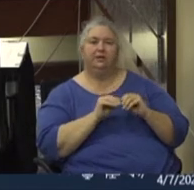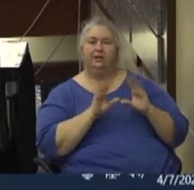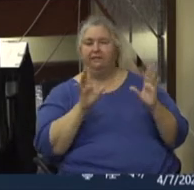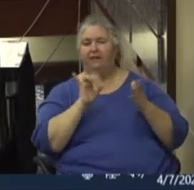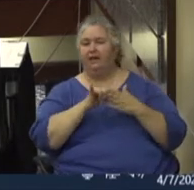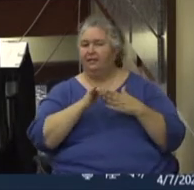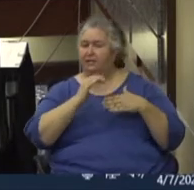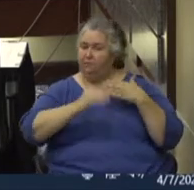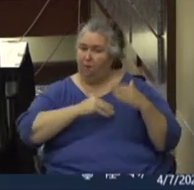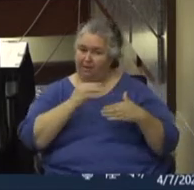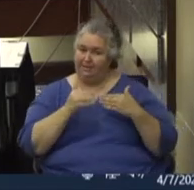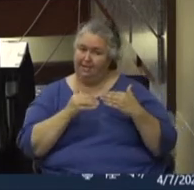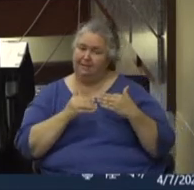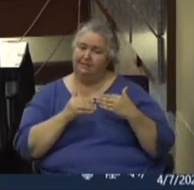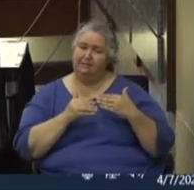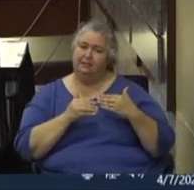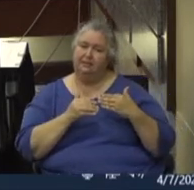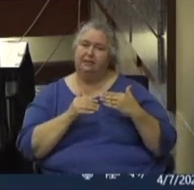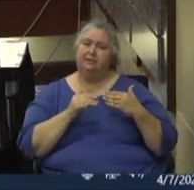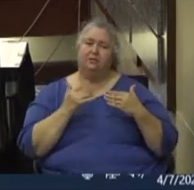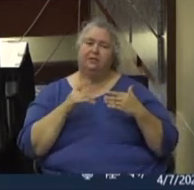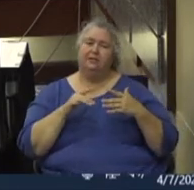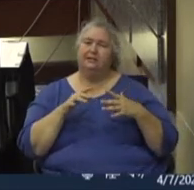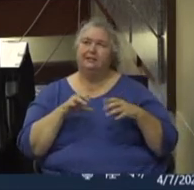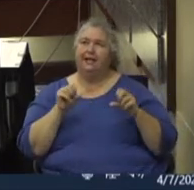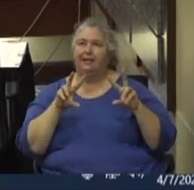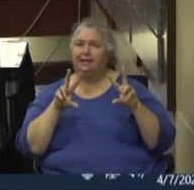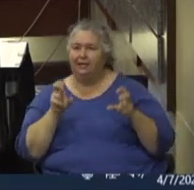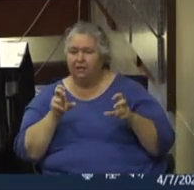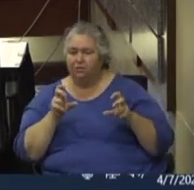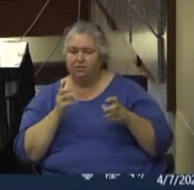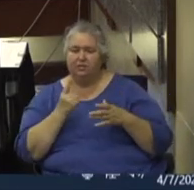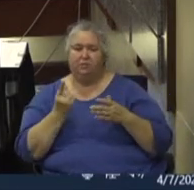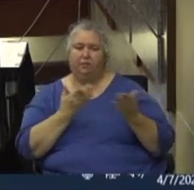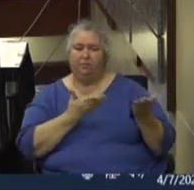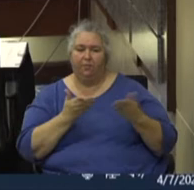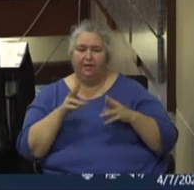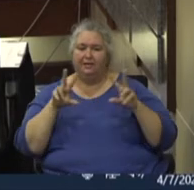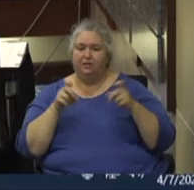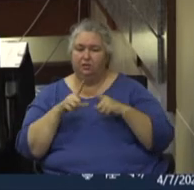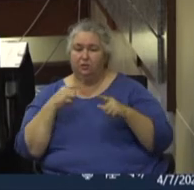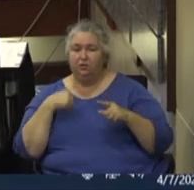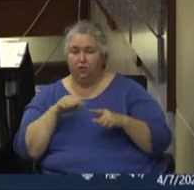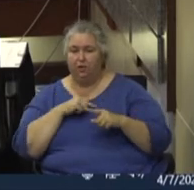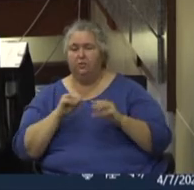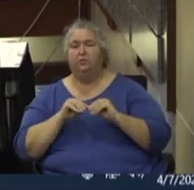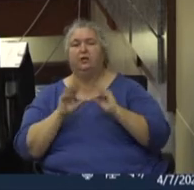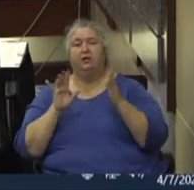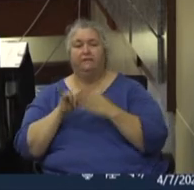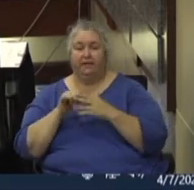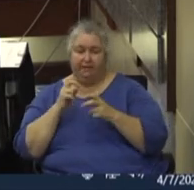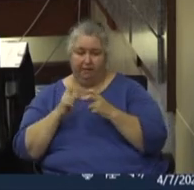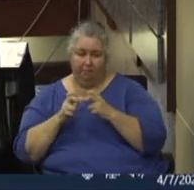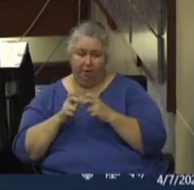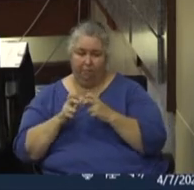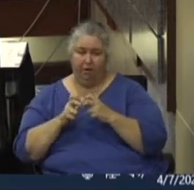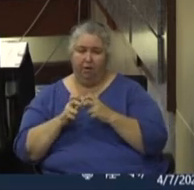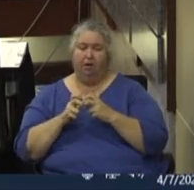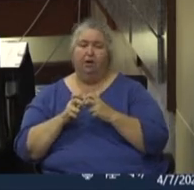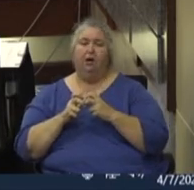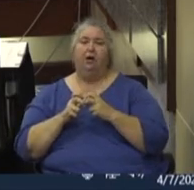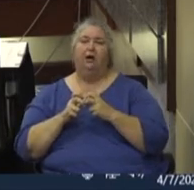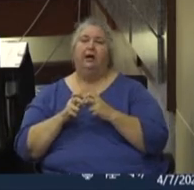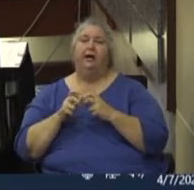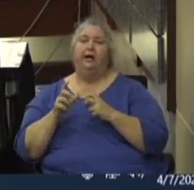process, which was, okay, let's take an issue. Somebody brings an issue to us. Let's clarify the problem. Let's convene the